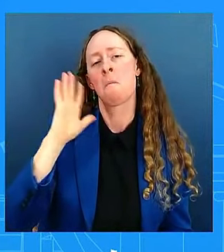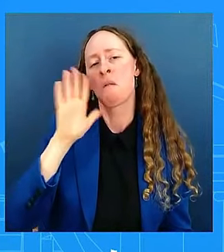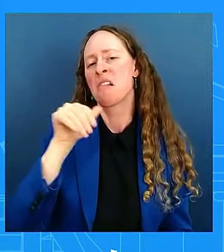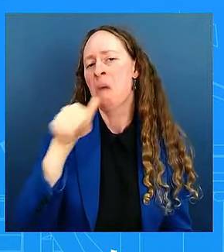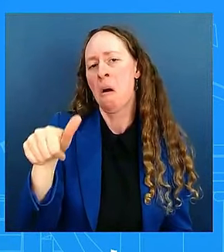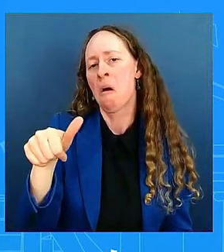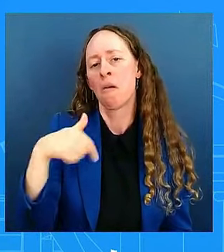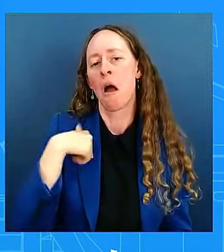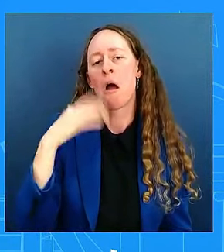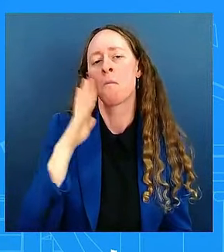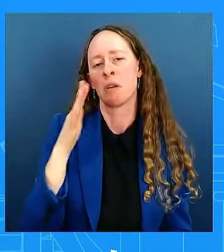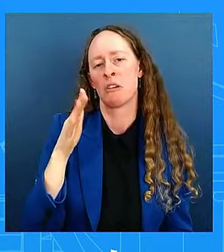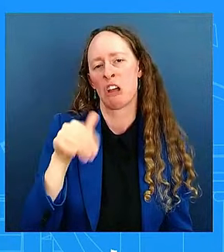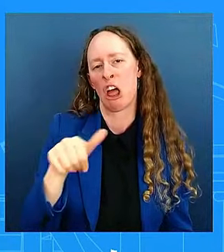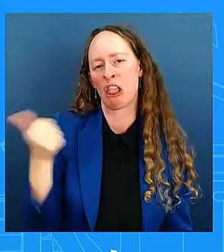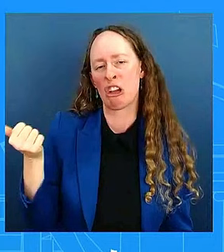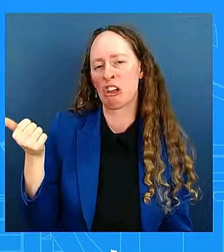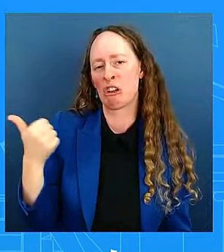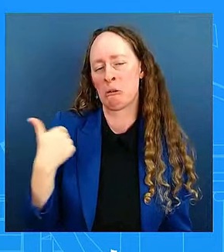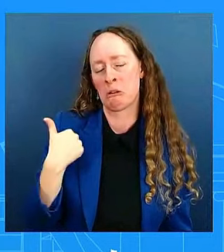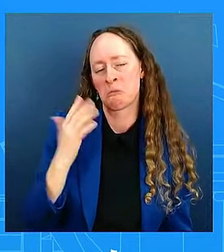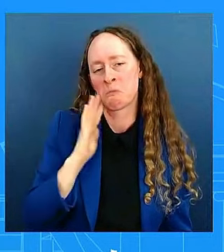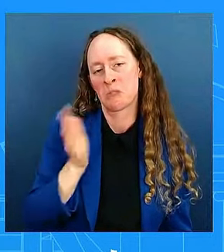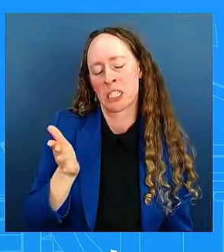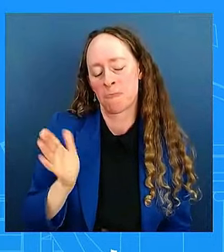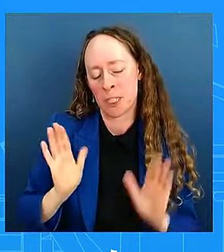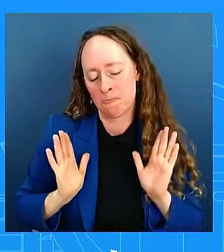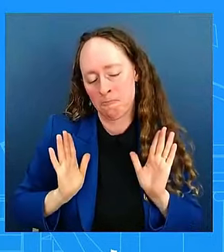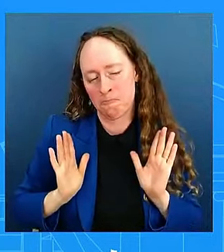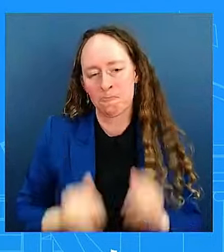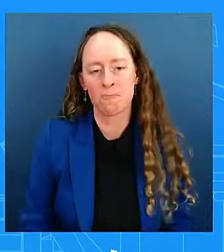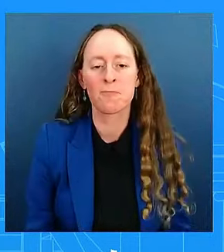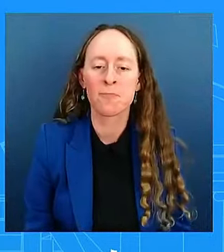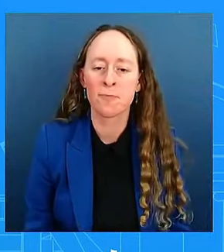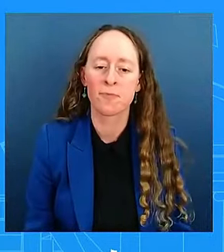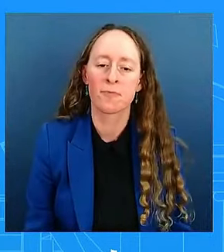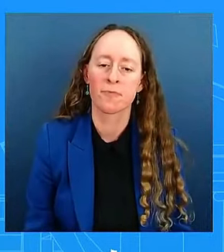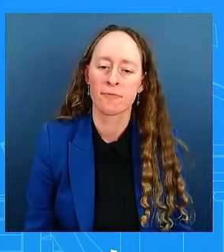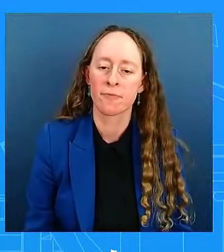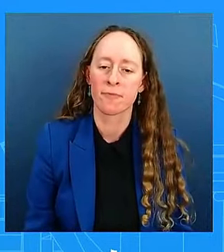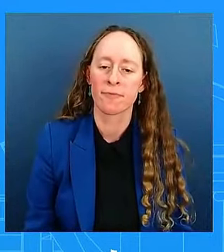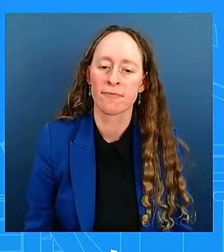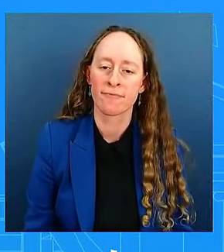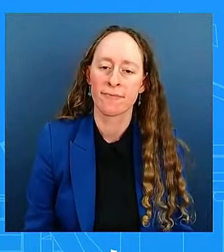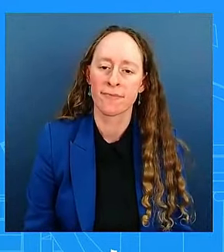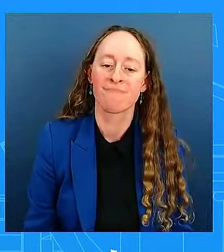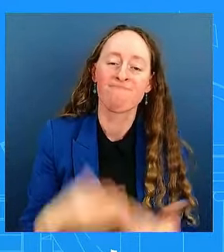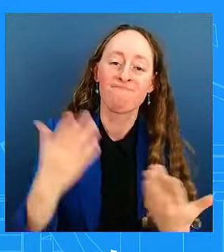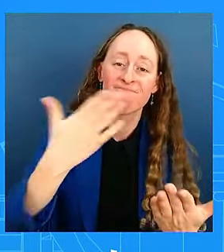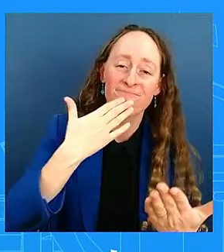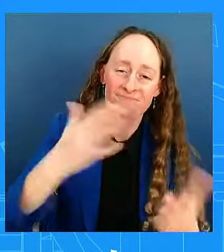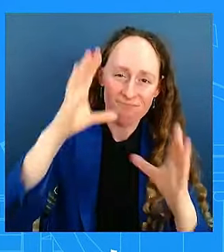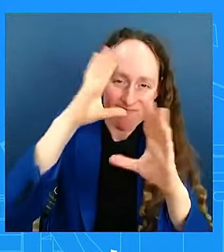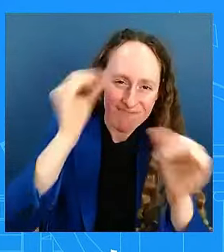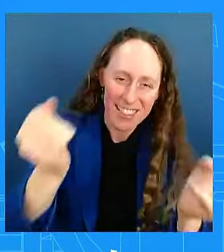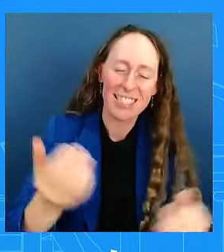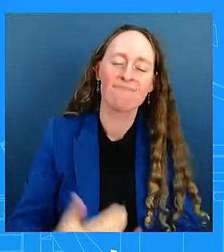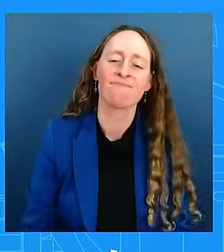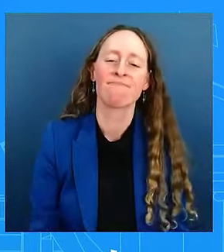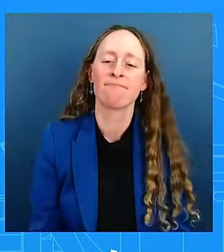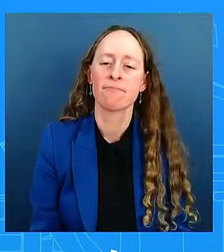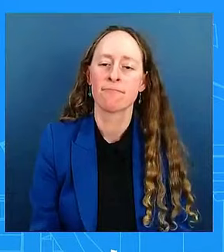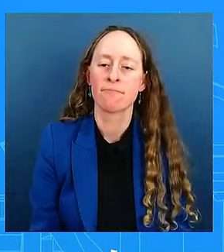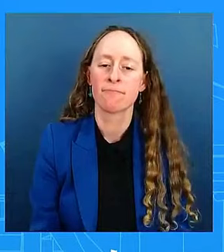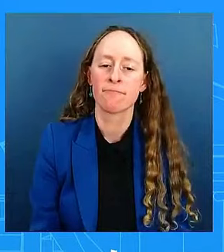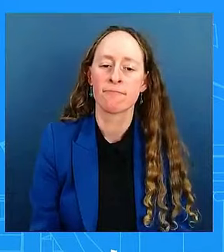Thank you, Karine. Thank you so much, Mr. President, for being here. This week, Senator Chris Murphy said it's certainly a possibility